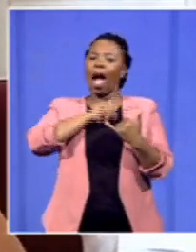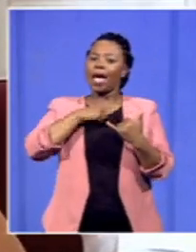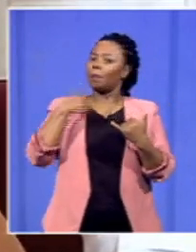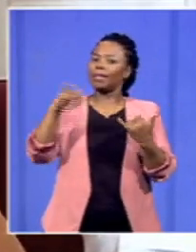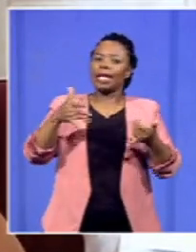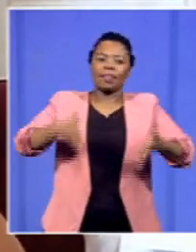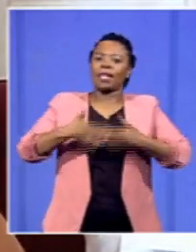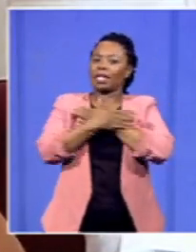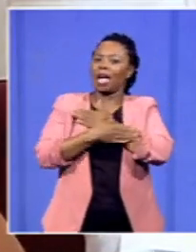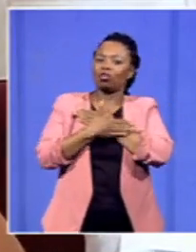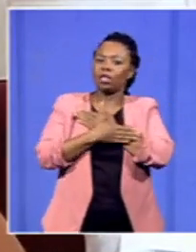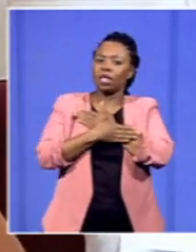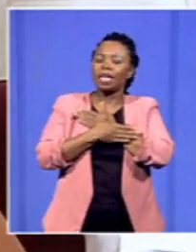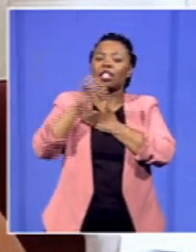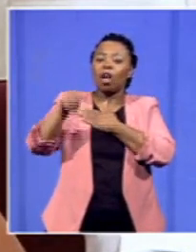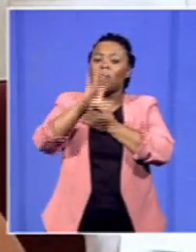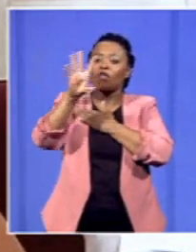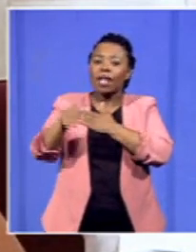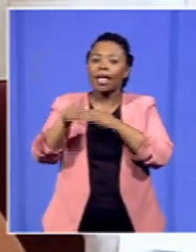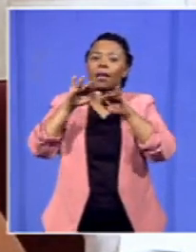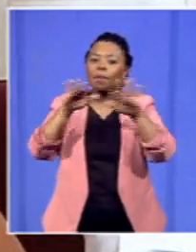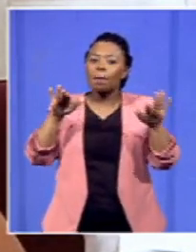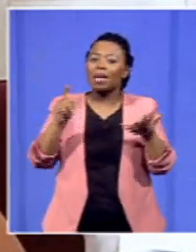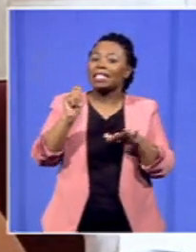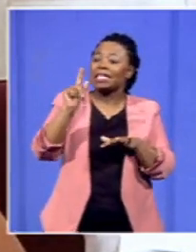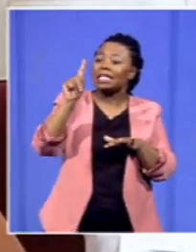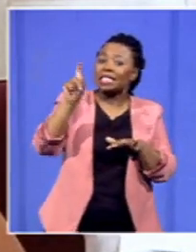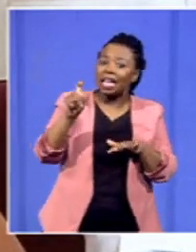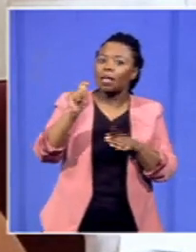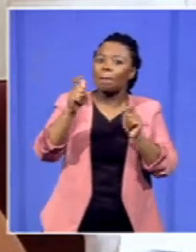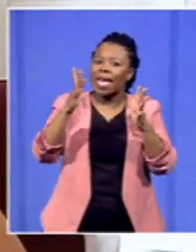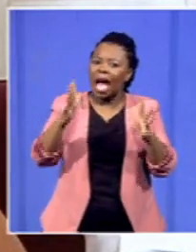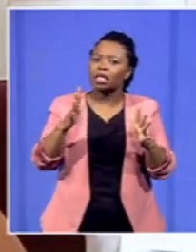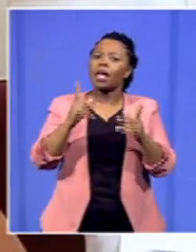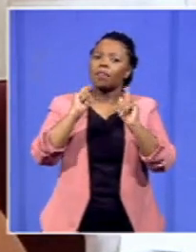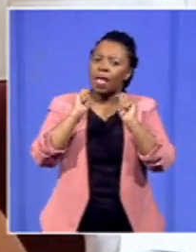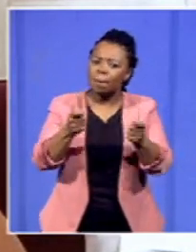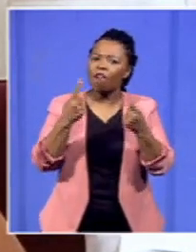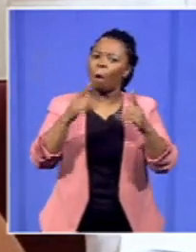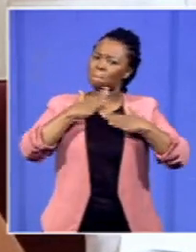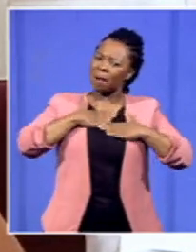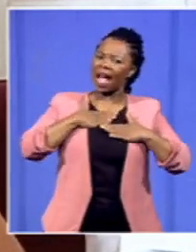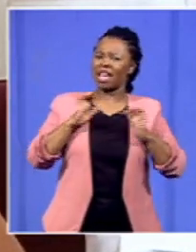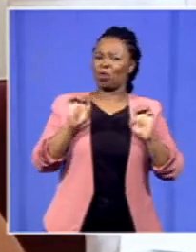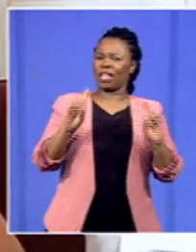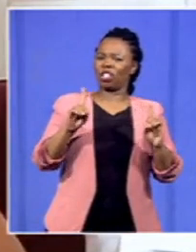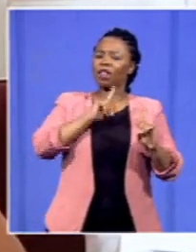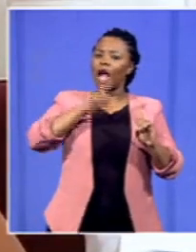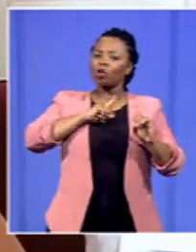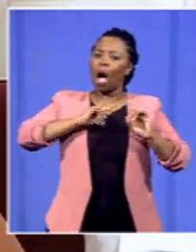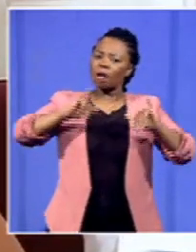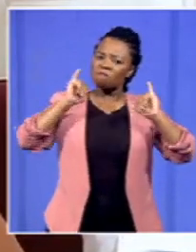is South Africans who are taxpayers who have paid for my education that is why some of us remain in this country